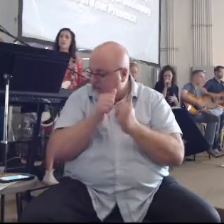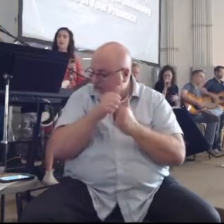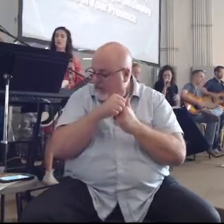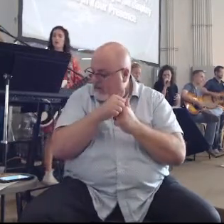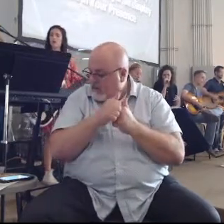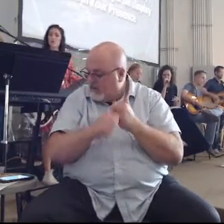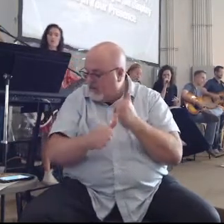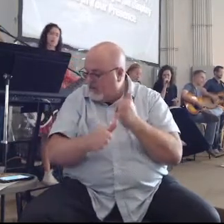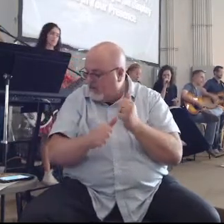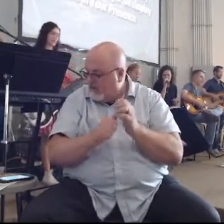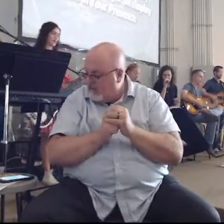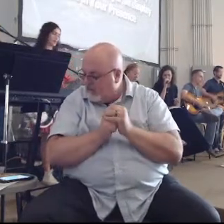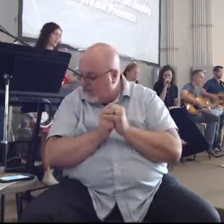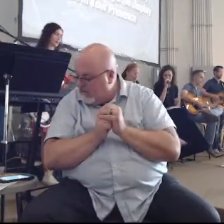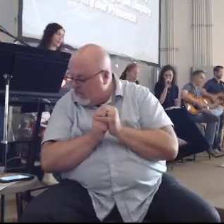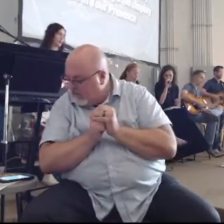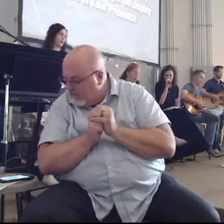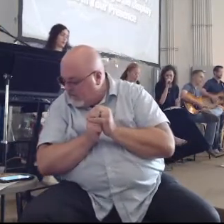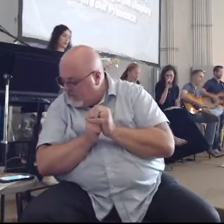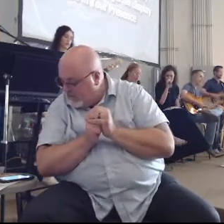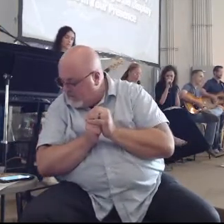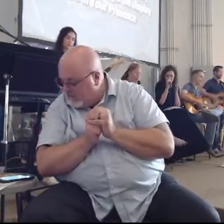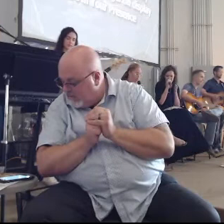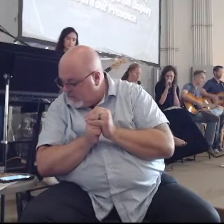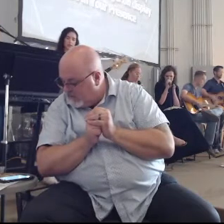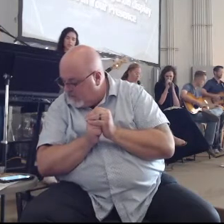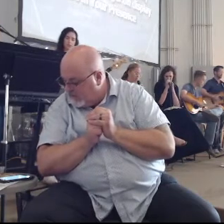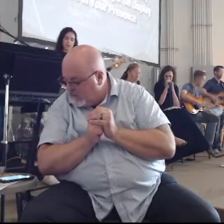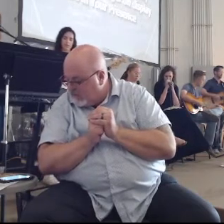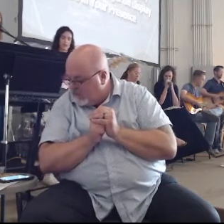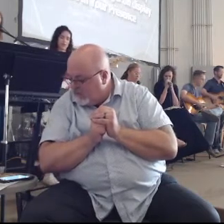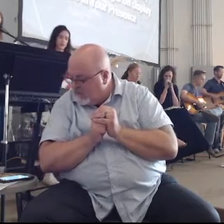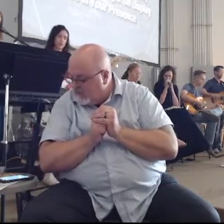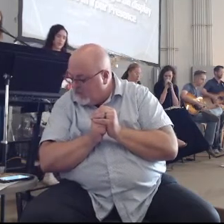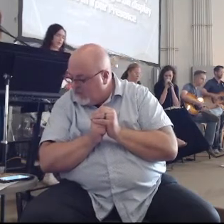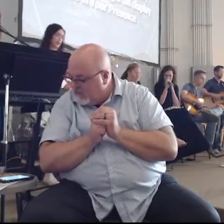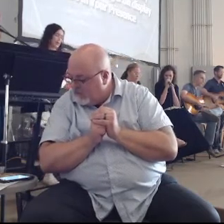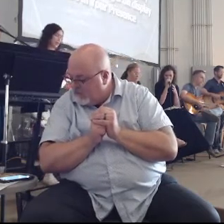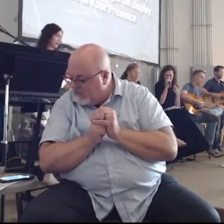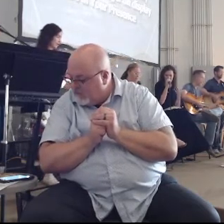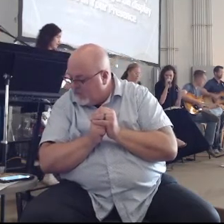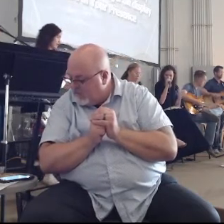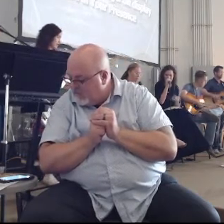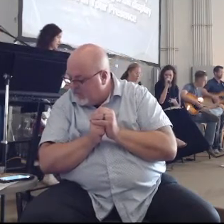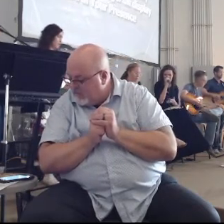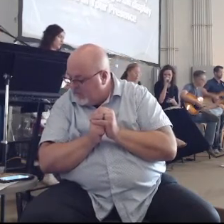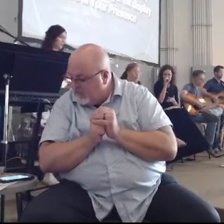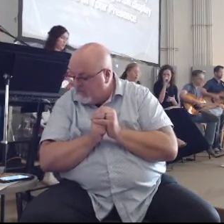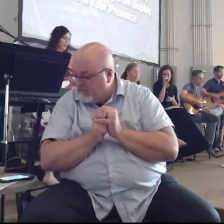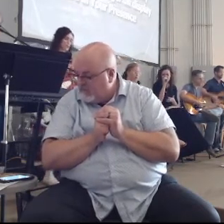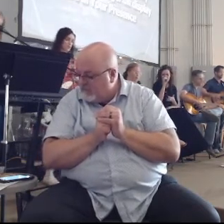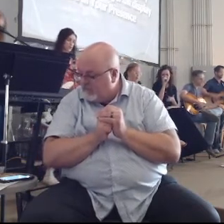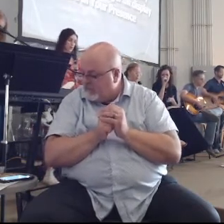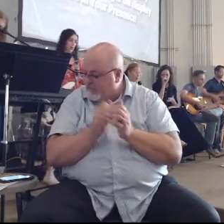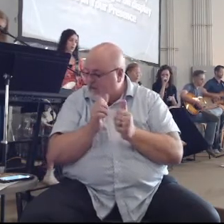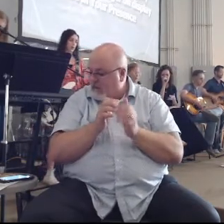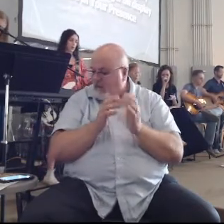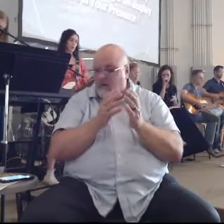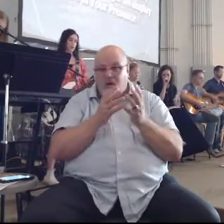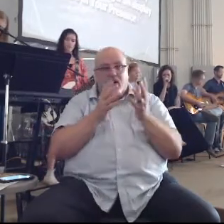All my gains Now fade away Every